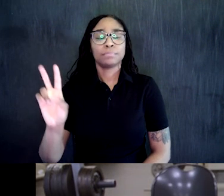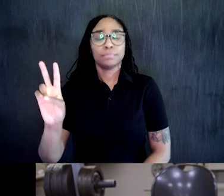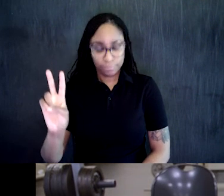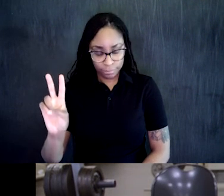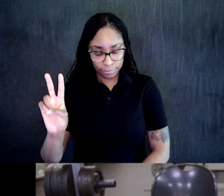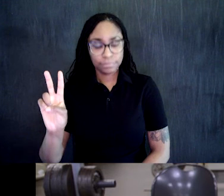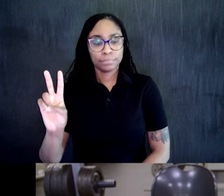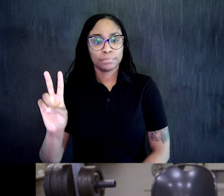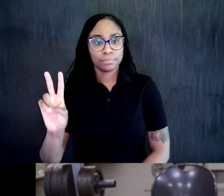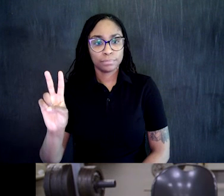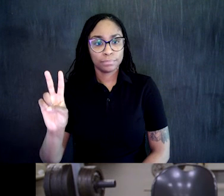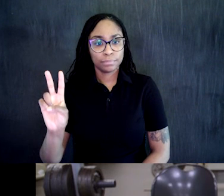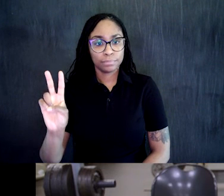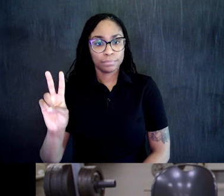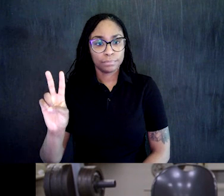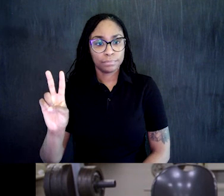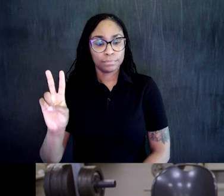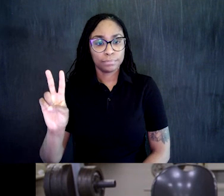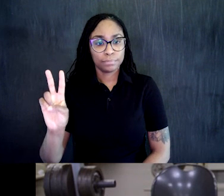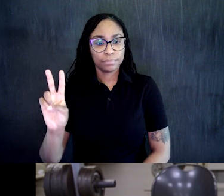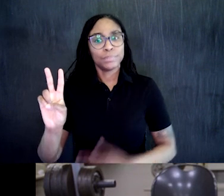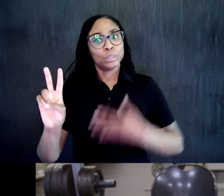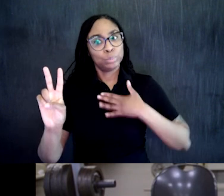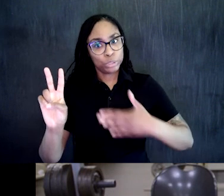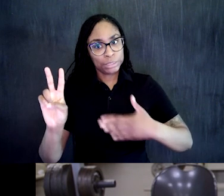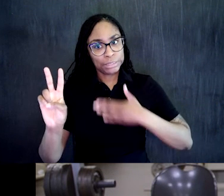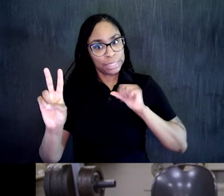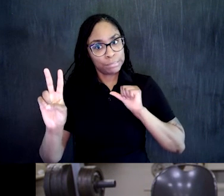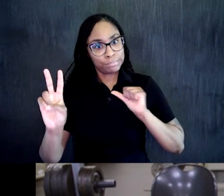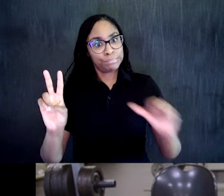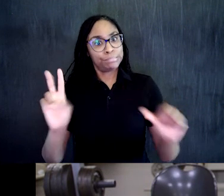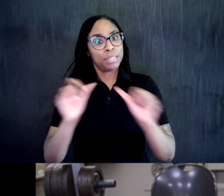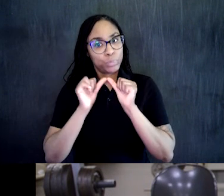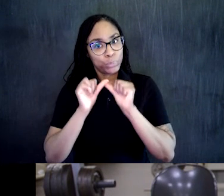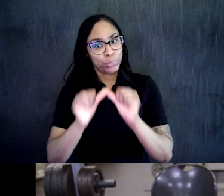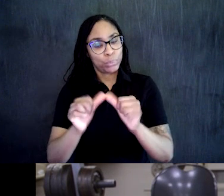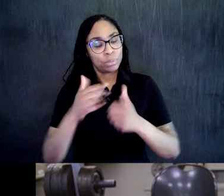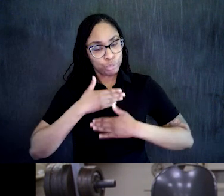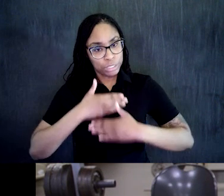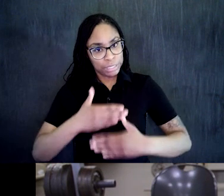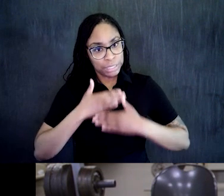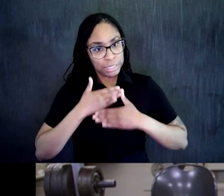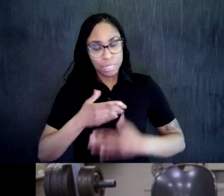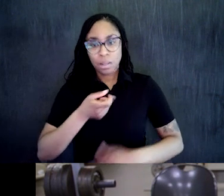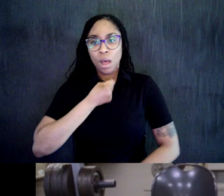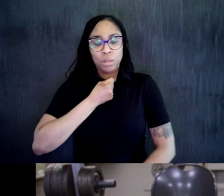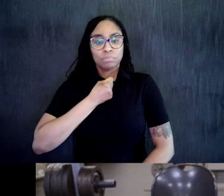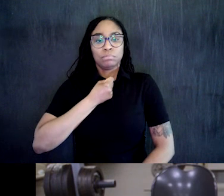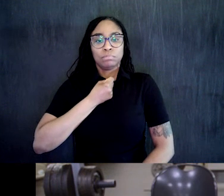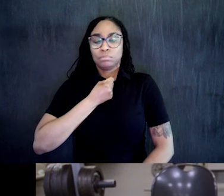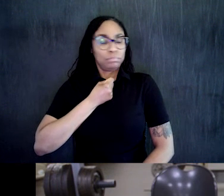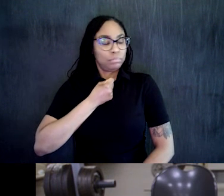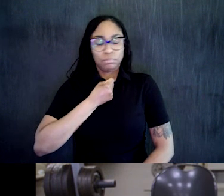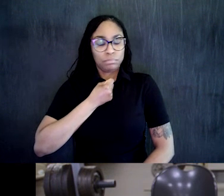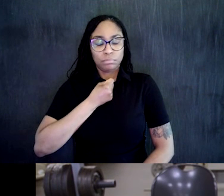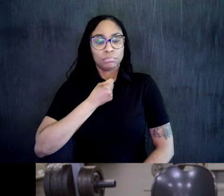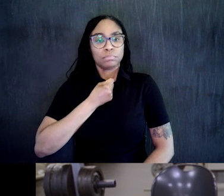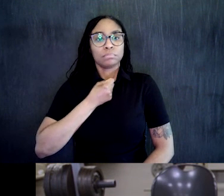Making sure we're breathing throughout. Right. No holding your breath. Making sure you're keeping